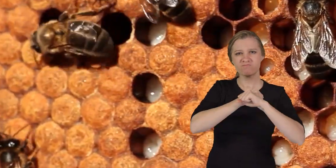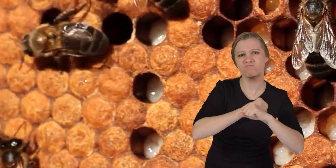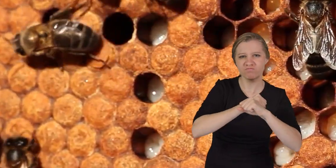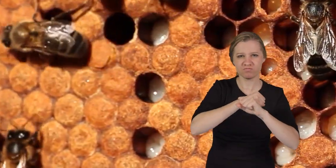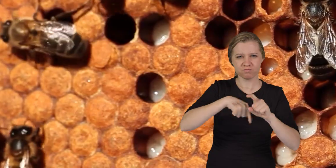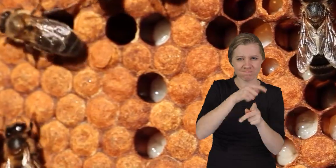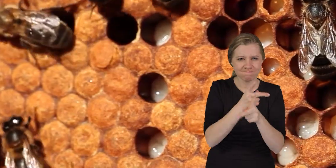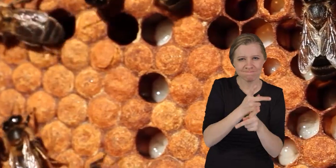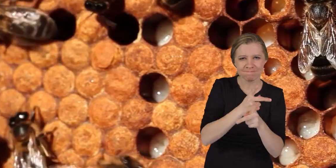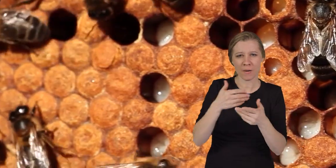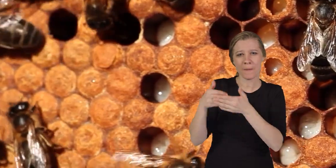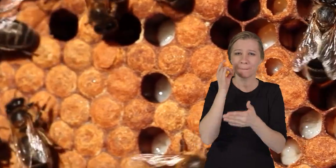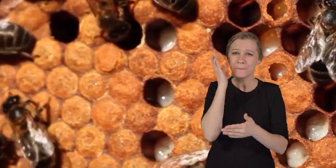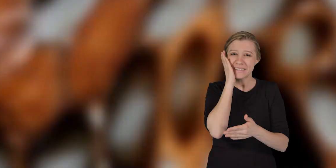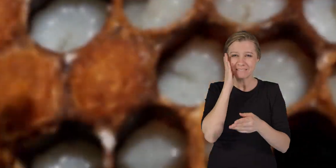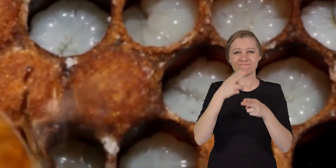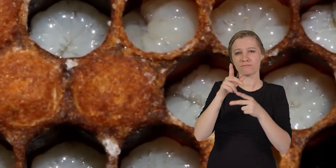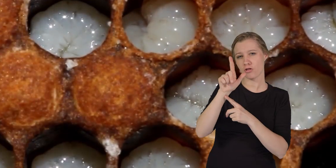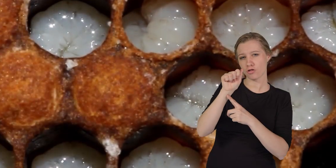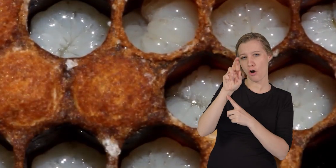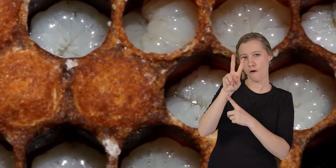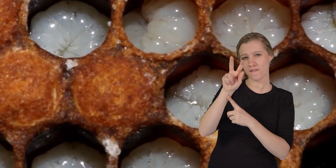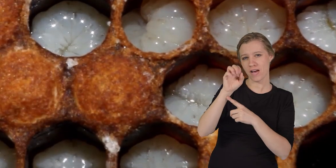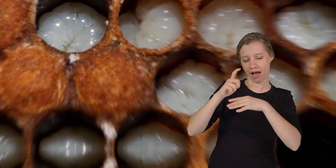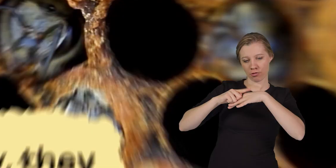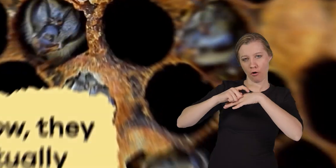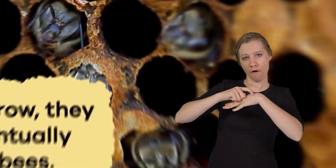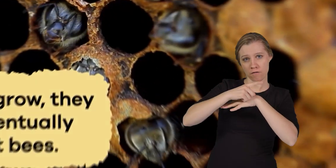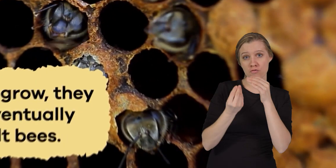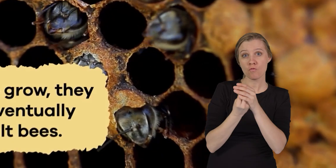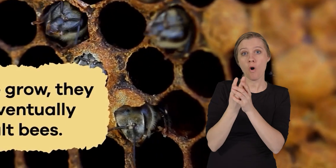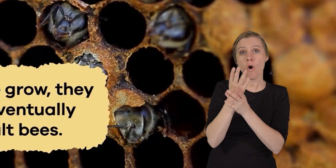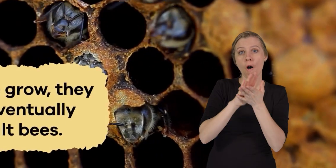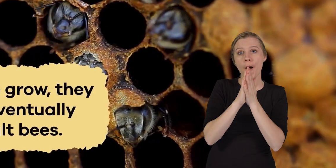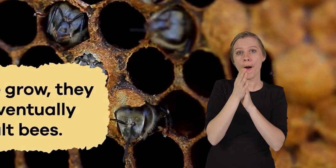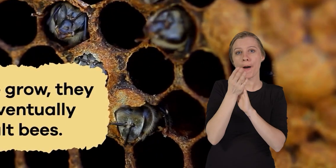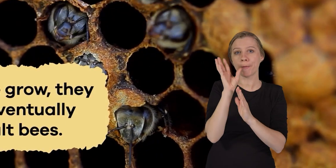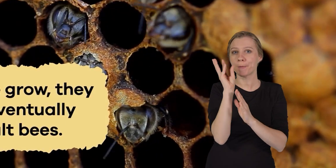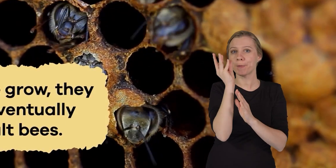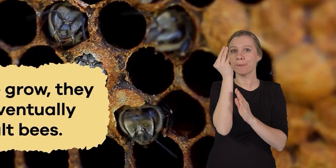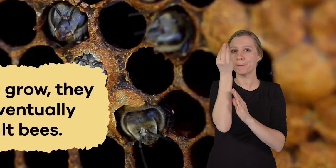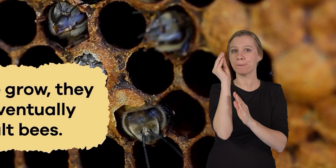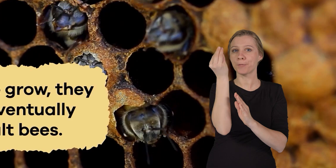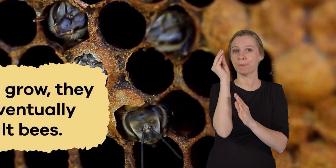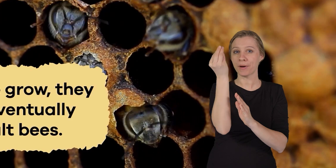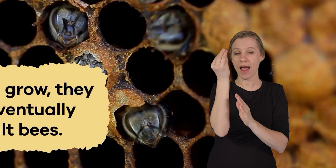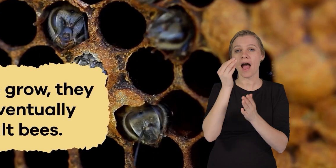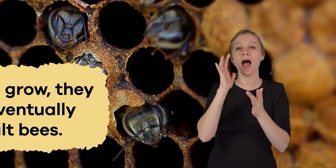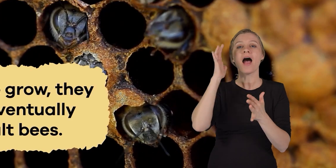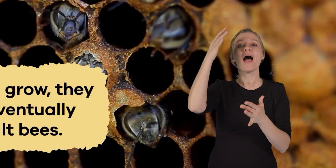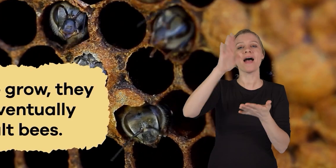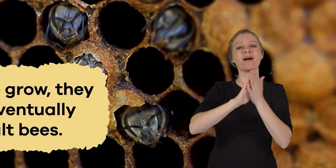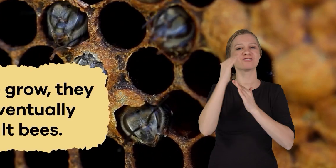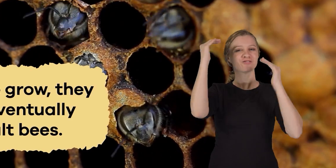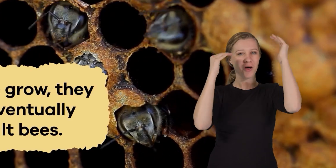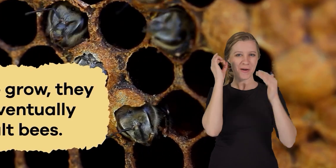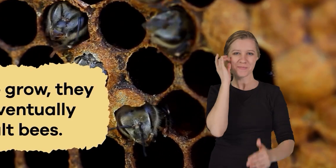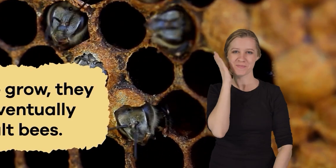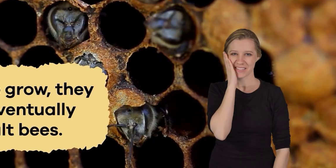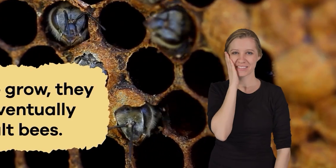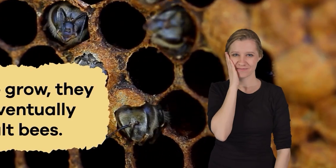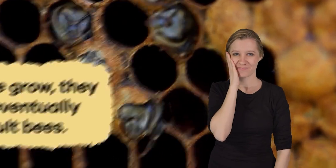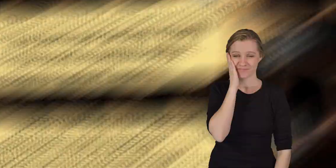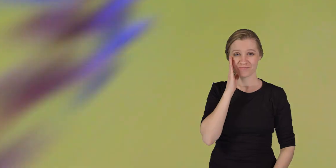and protect the developing baby bees, called larvae. Once the larvae grow, they pupate and eventually become